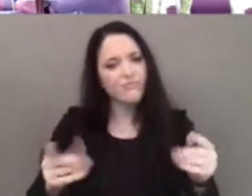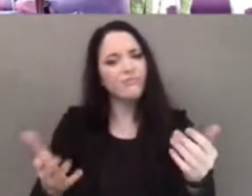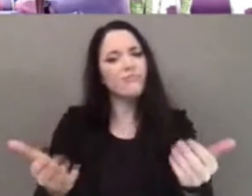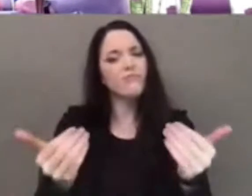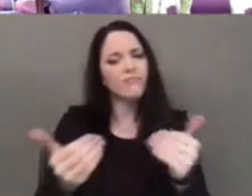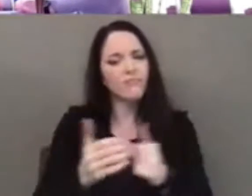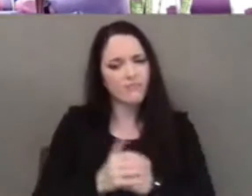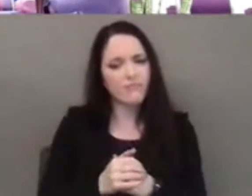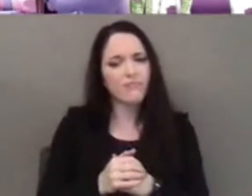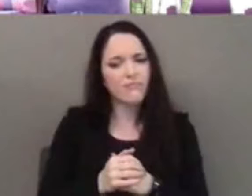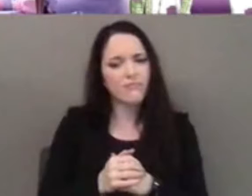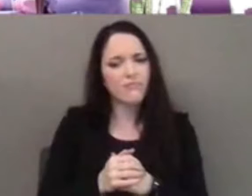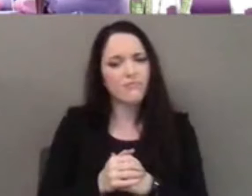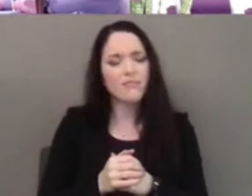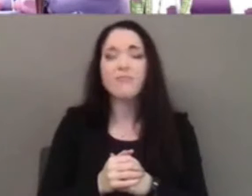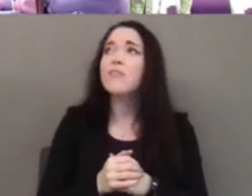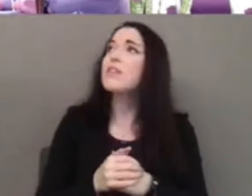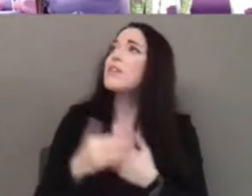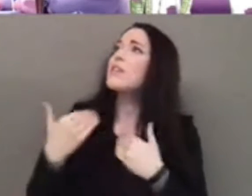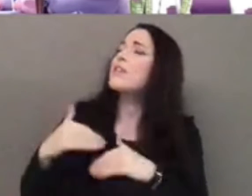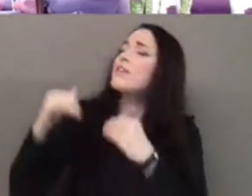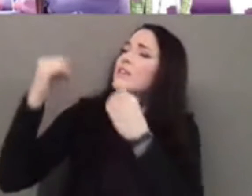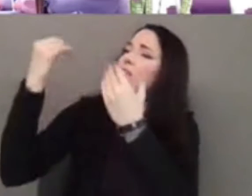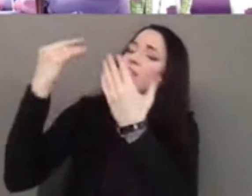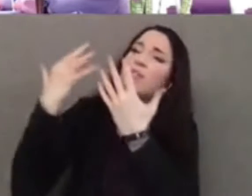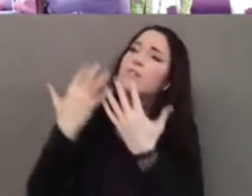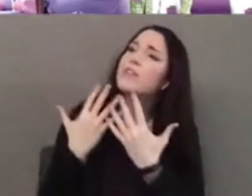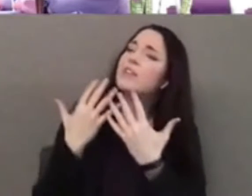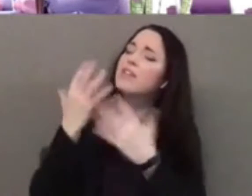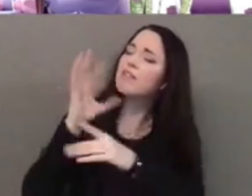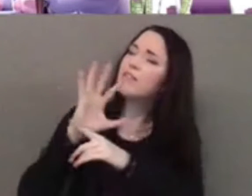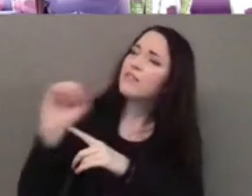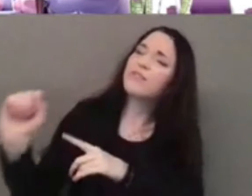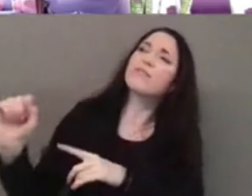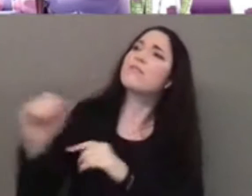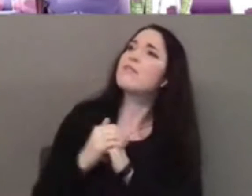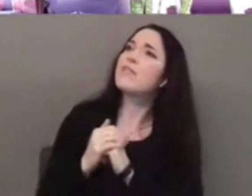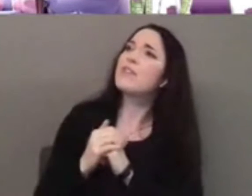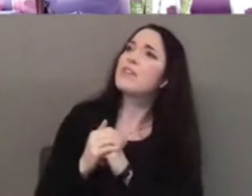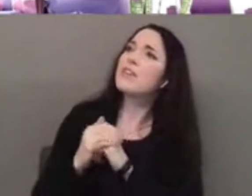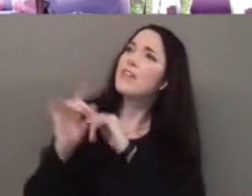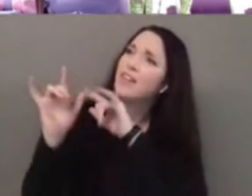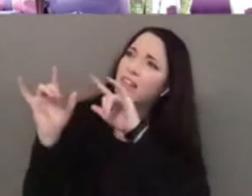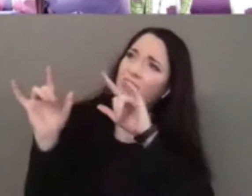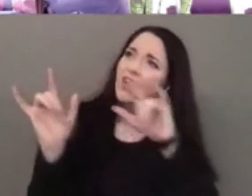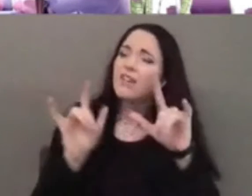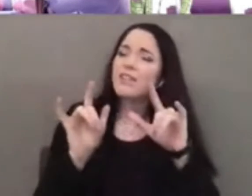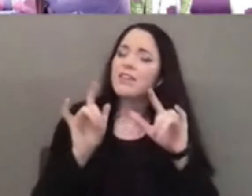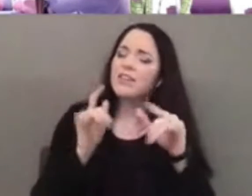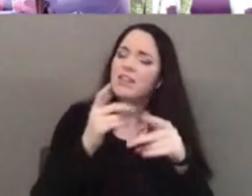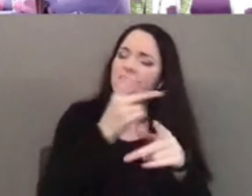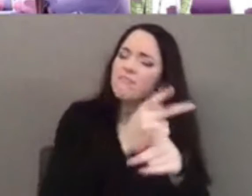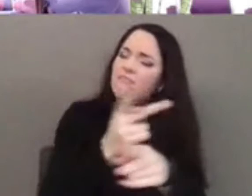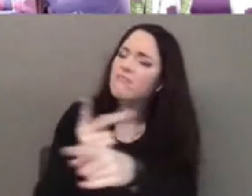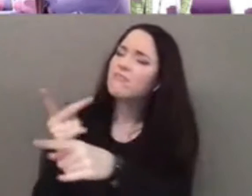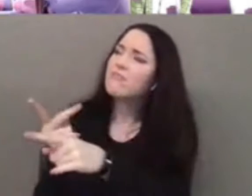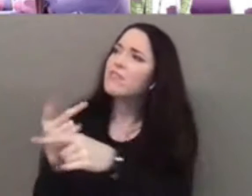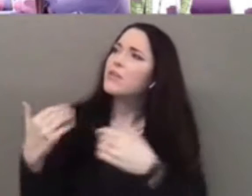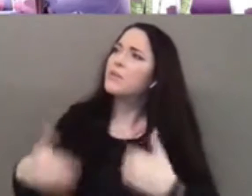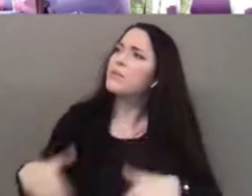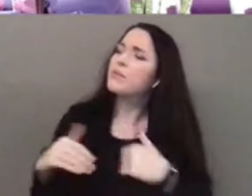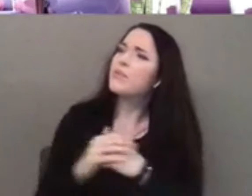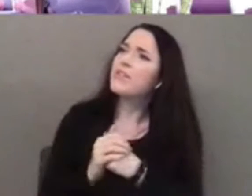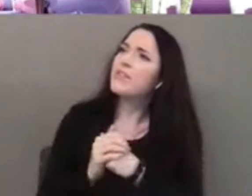Great and gracious God, loving and caring God, surrounding and